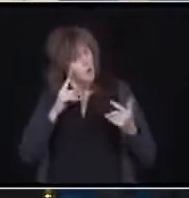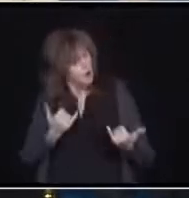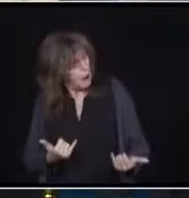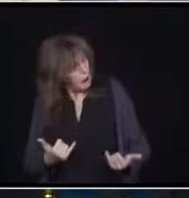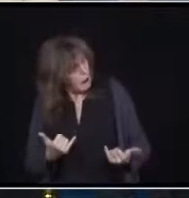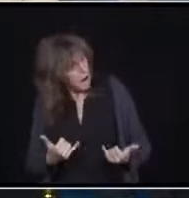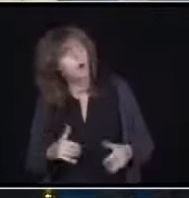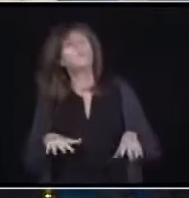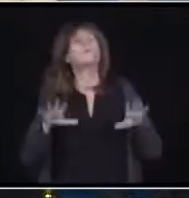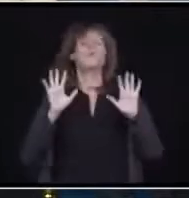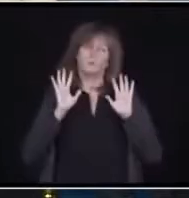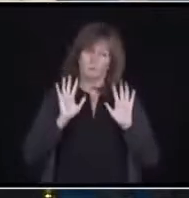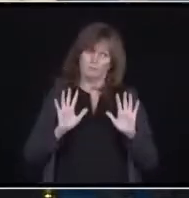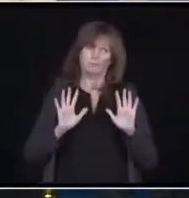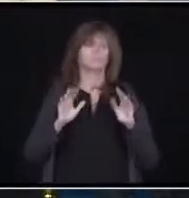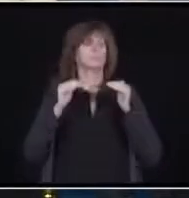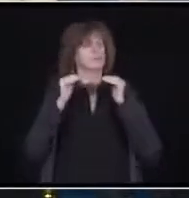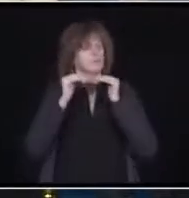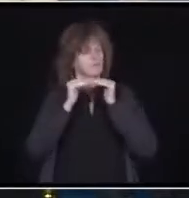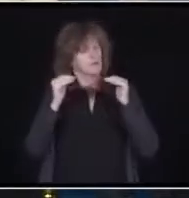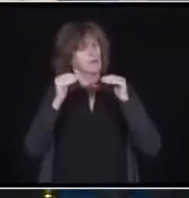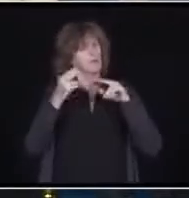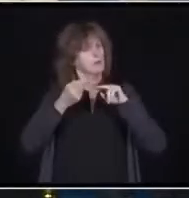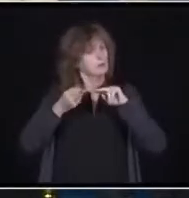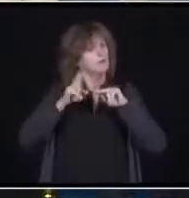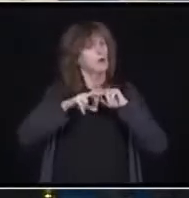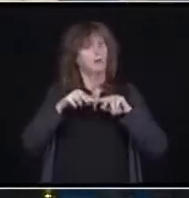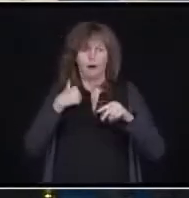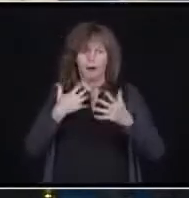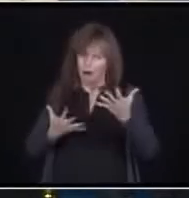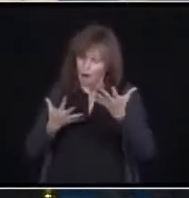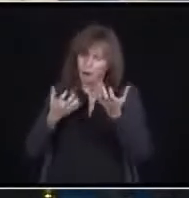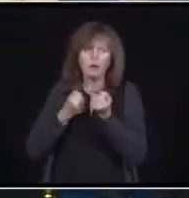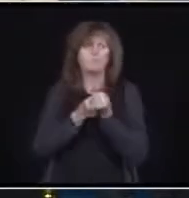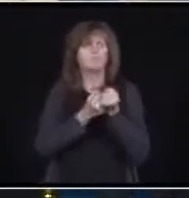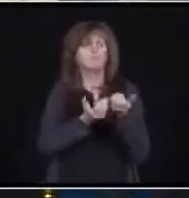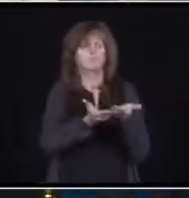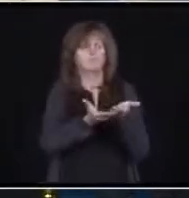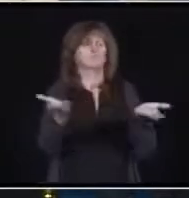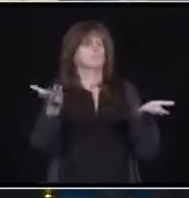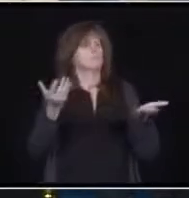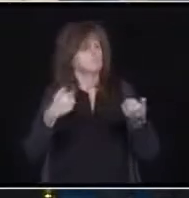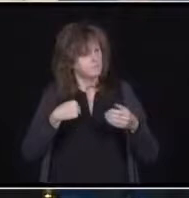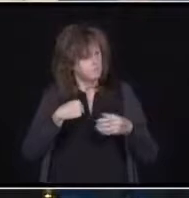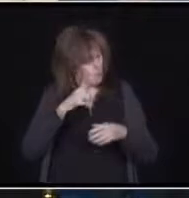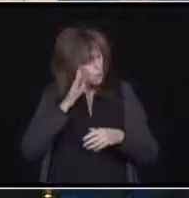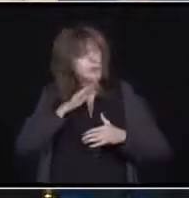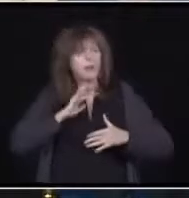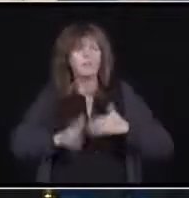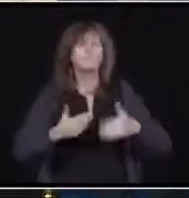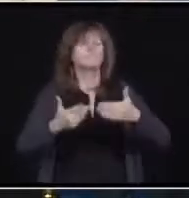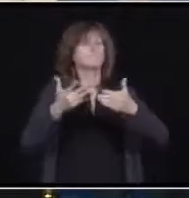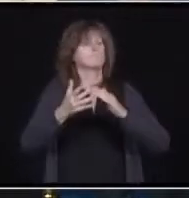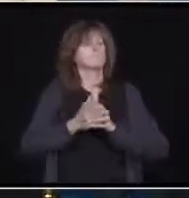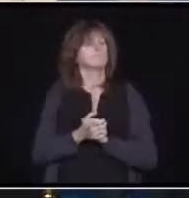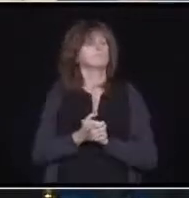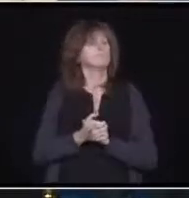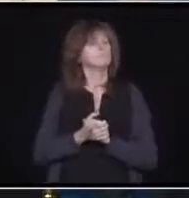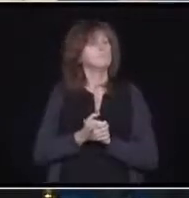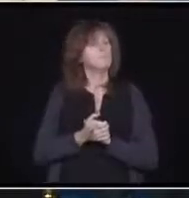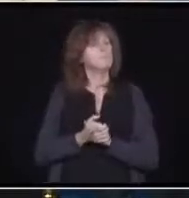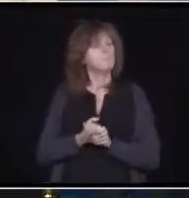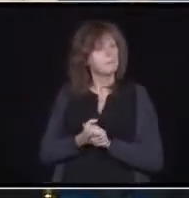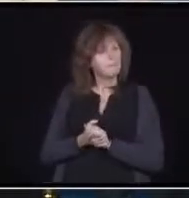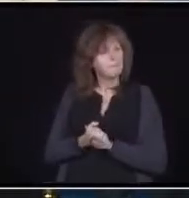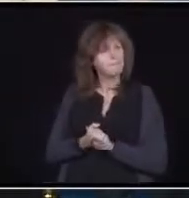raise and I'm going to be behind you. We're going to get this done. So when it comes around to March, I'm going to do